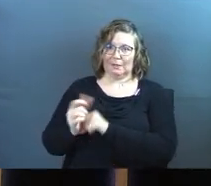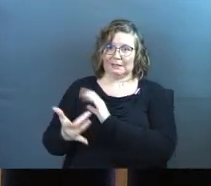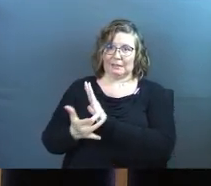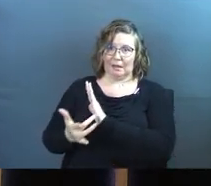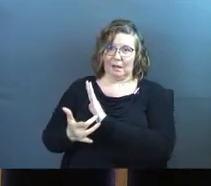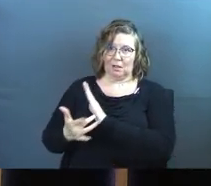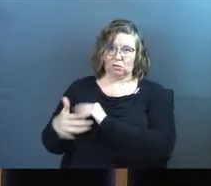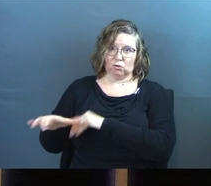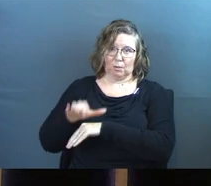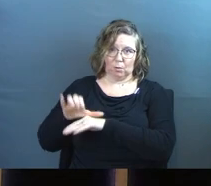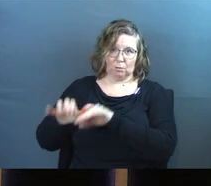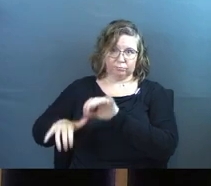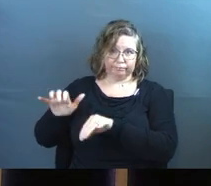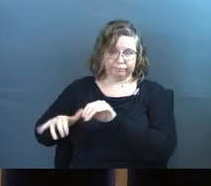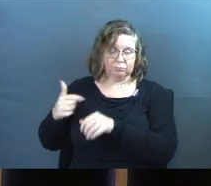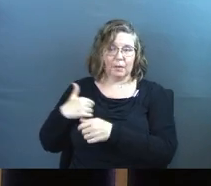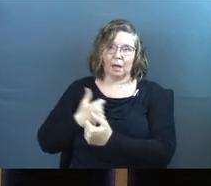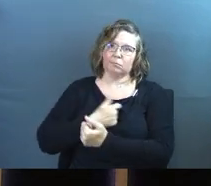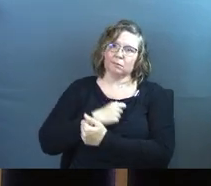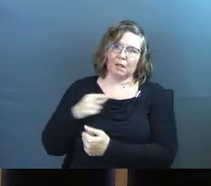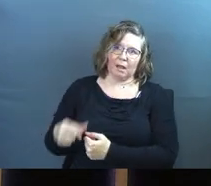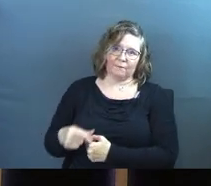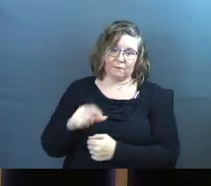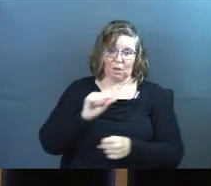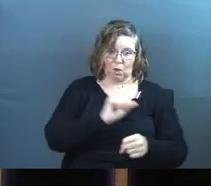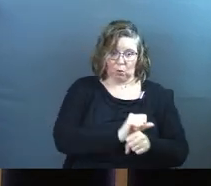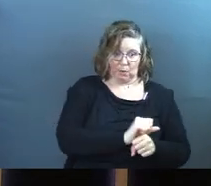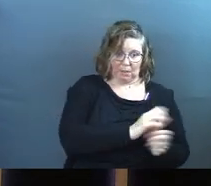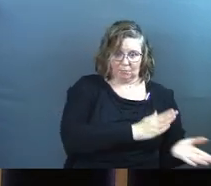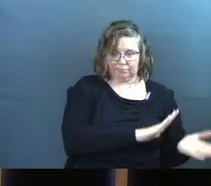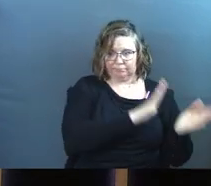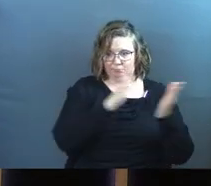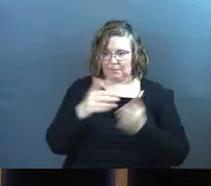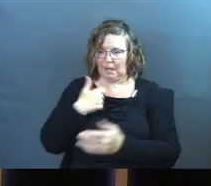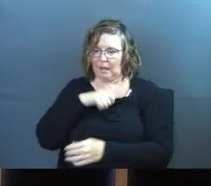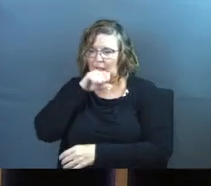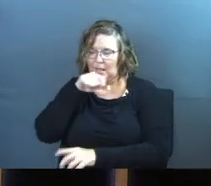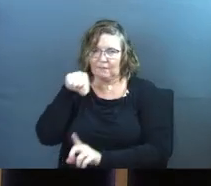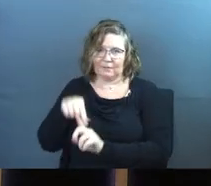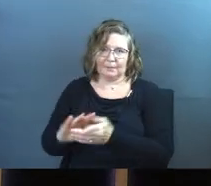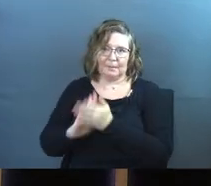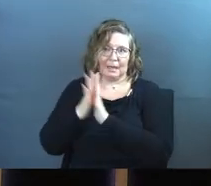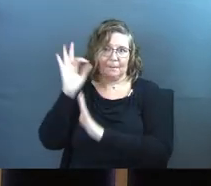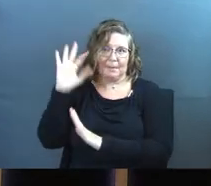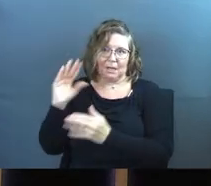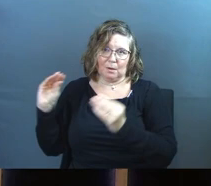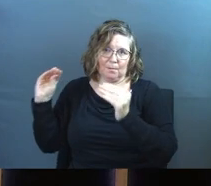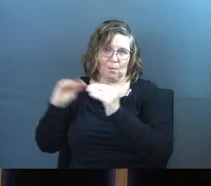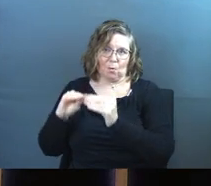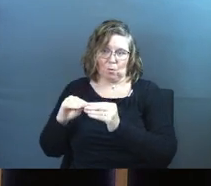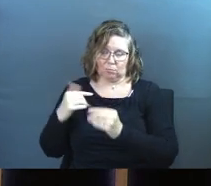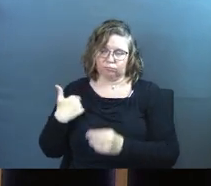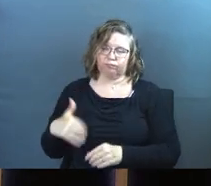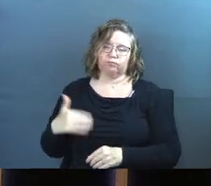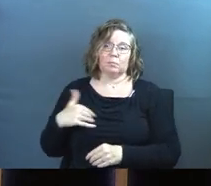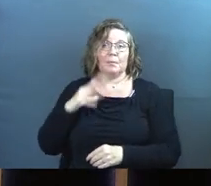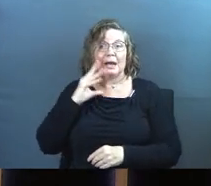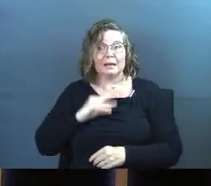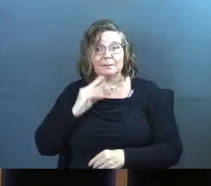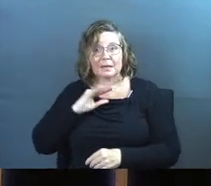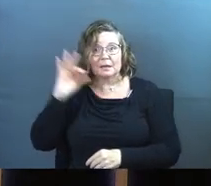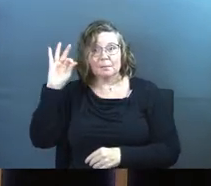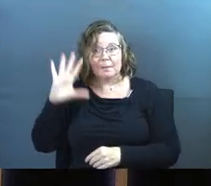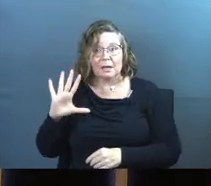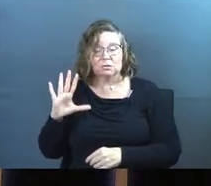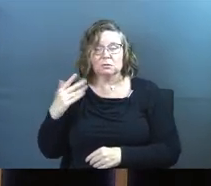loved that career. I love this more. My experience as a pastor